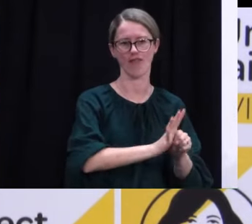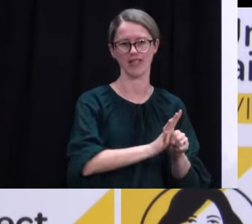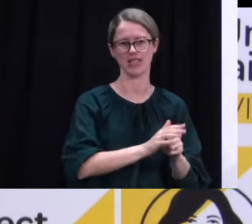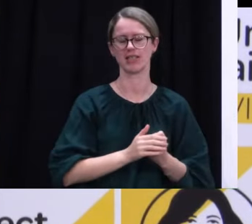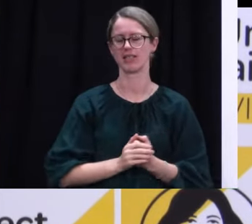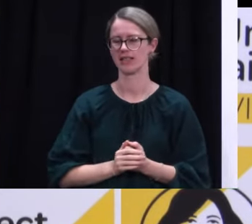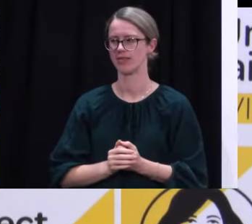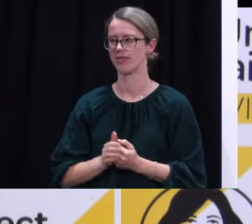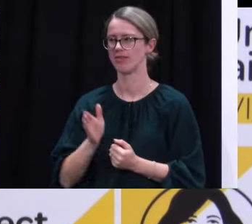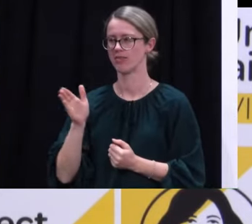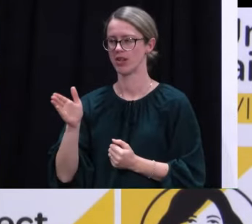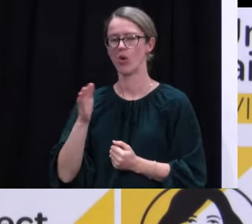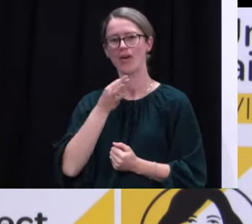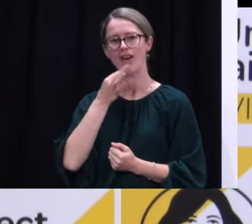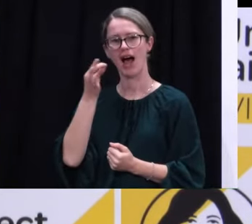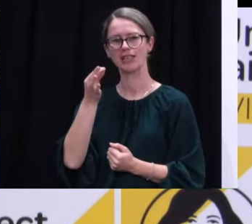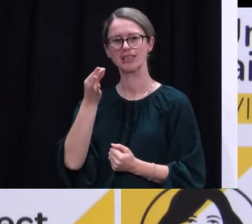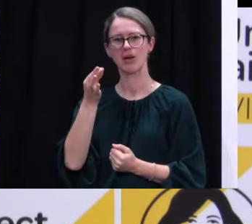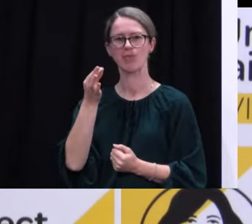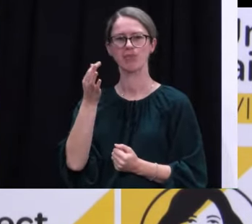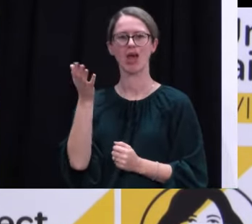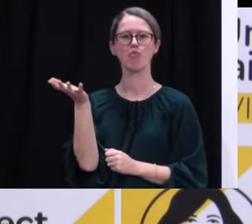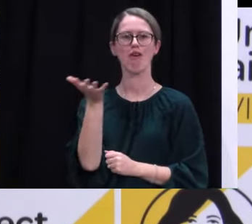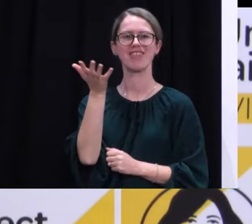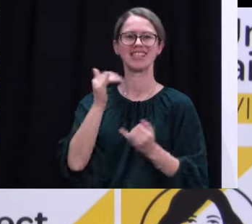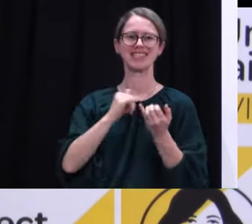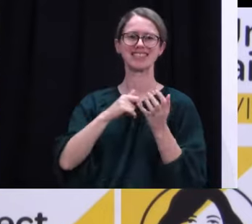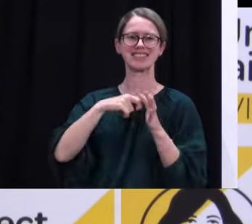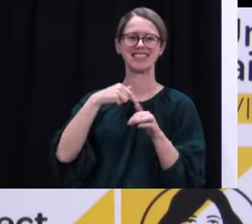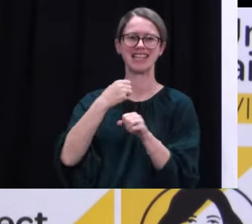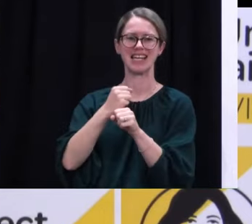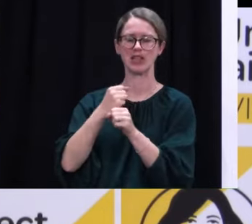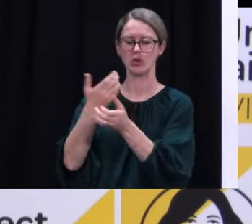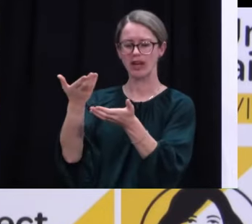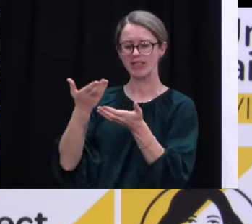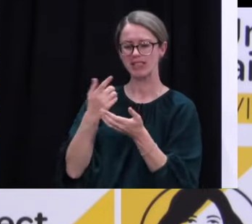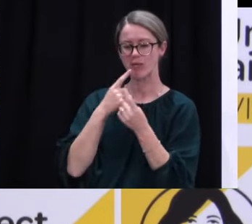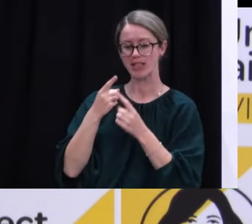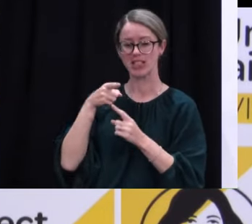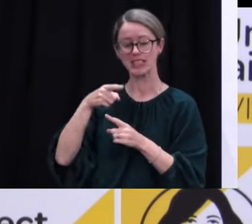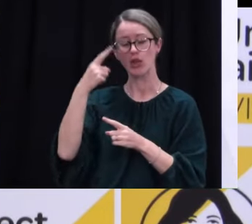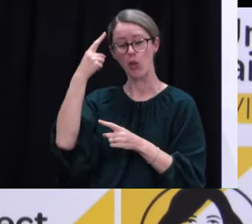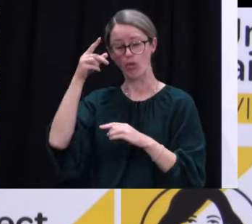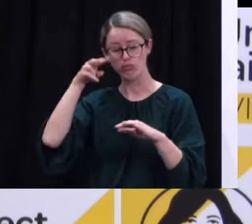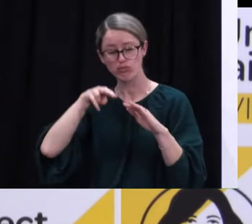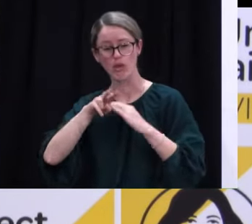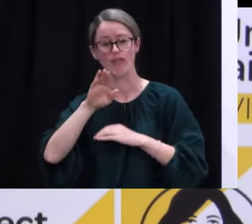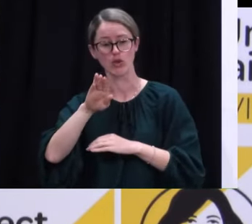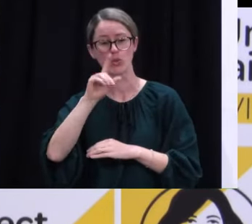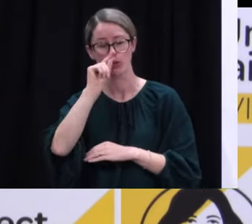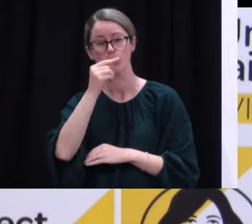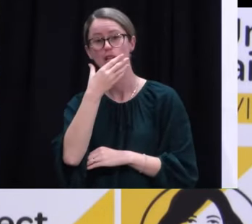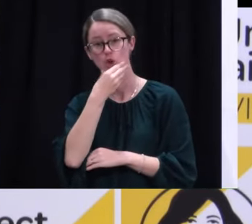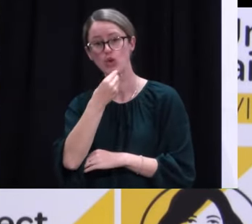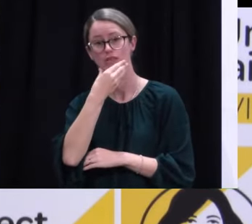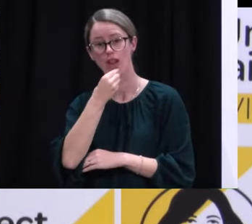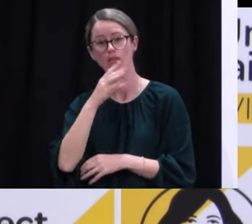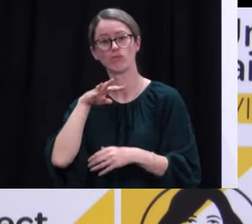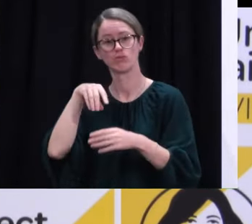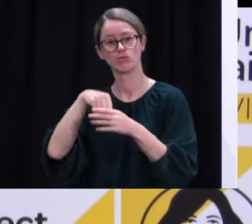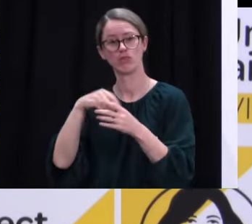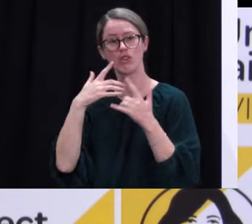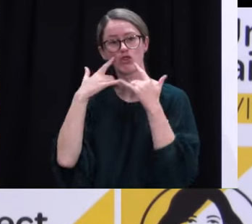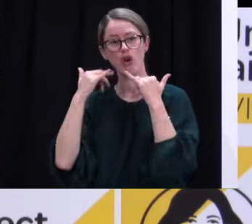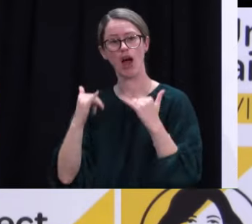things that we've asked Professor Skegg about. And, you know, he's suggested looking forward to the future and incorporating it as part of our trials. But